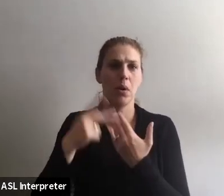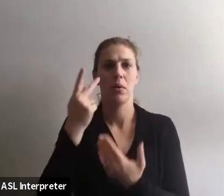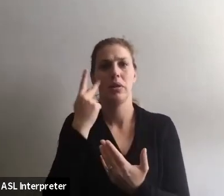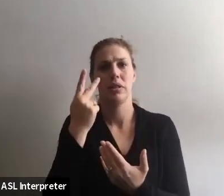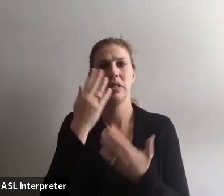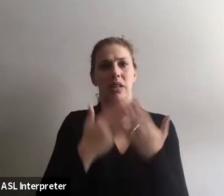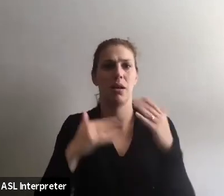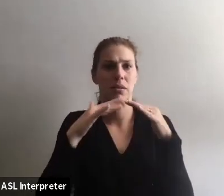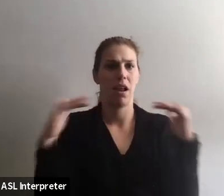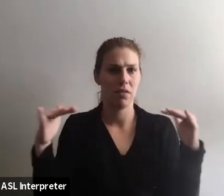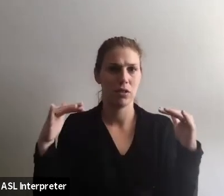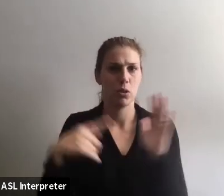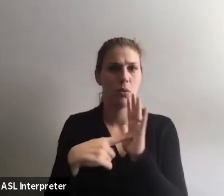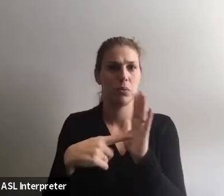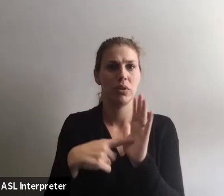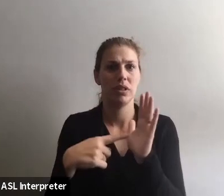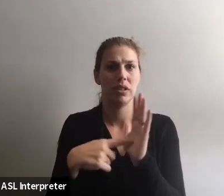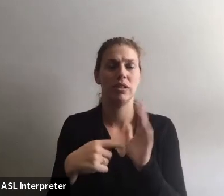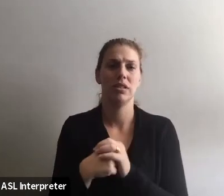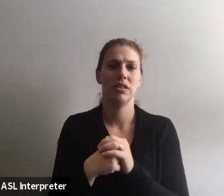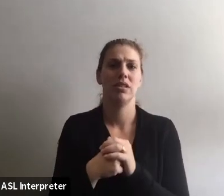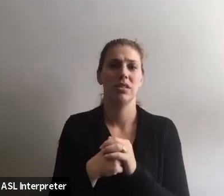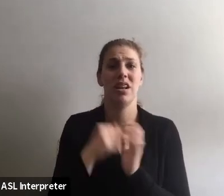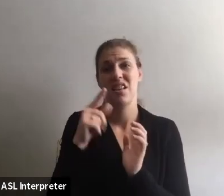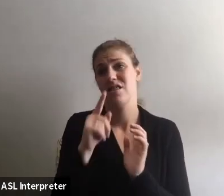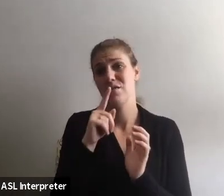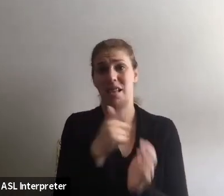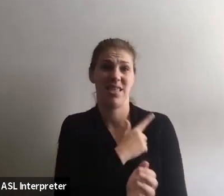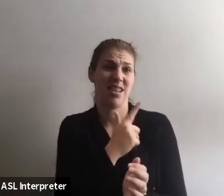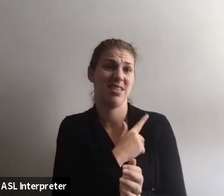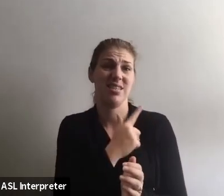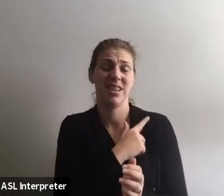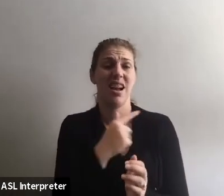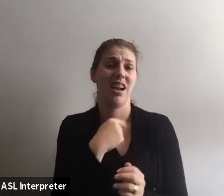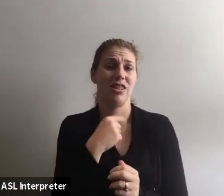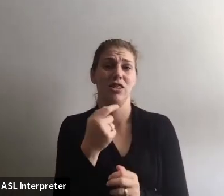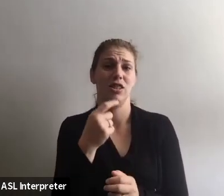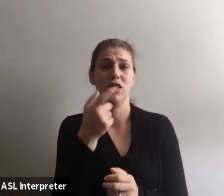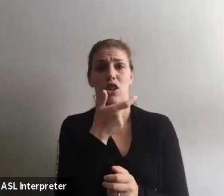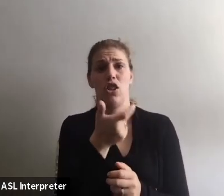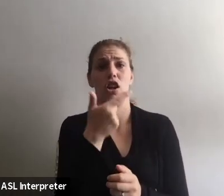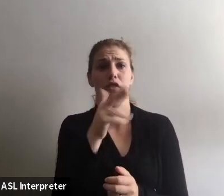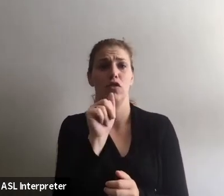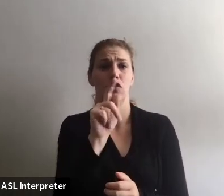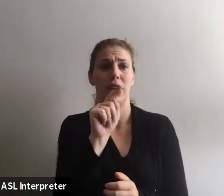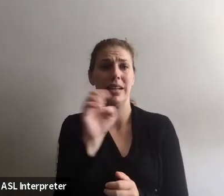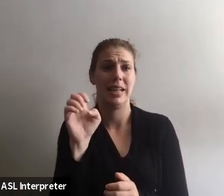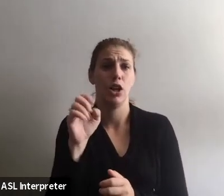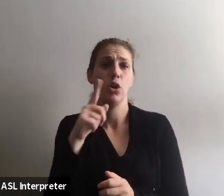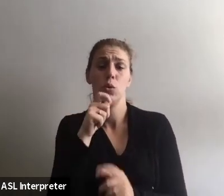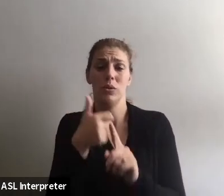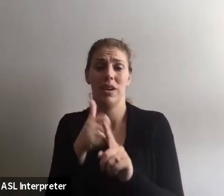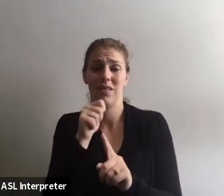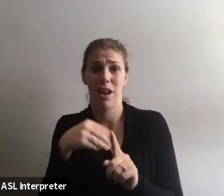racial diversity represented in it. So, I mean, this was pretty lazy. I just looked back over our list of grantees who were not white